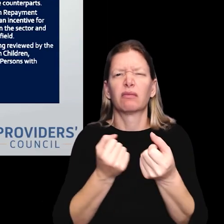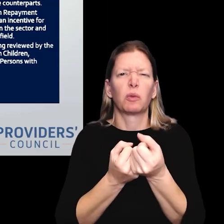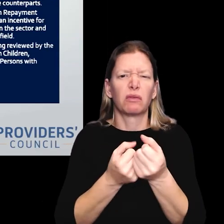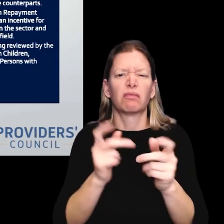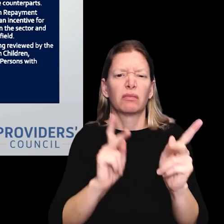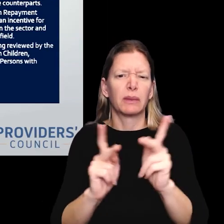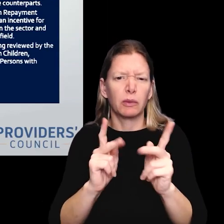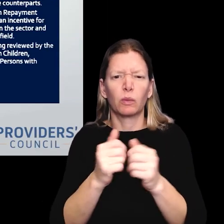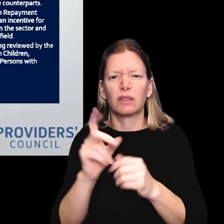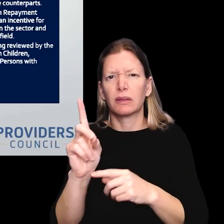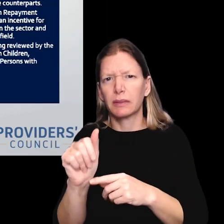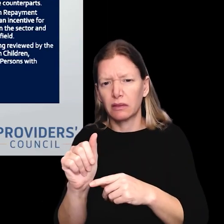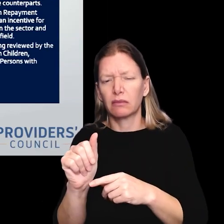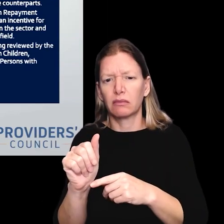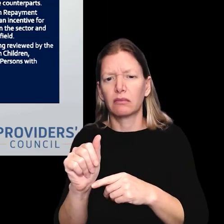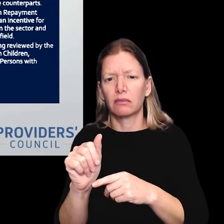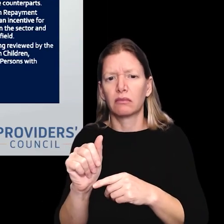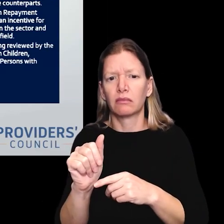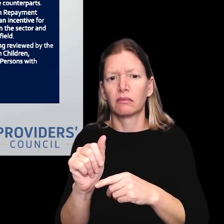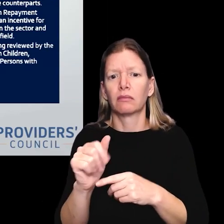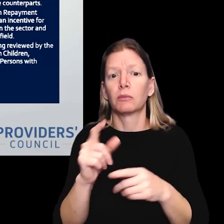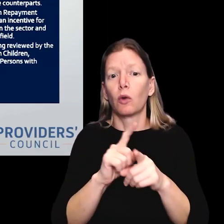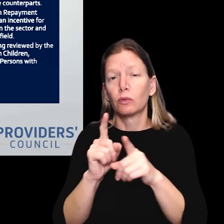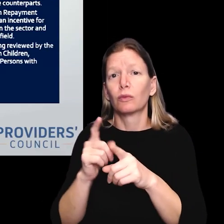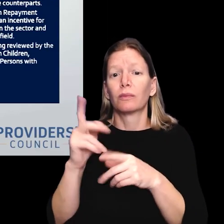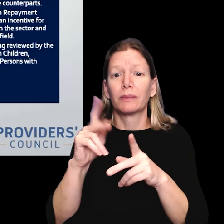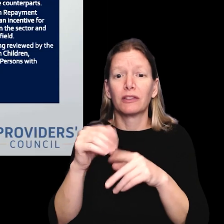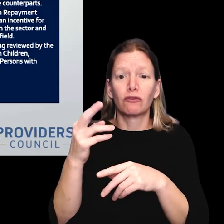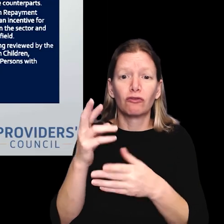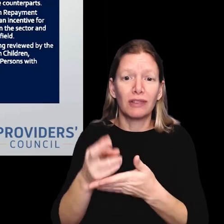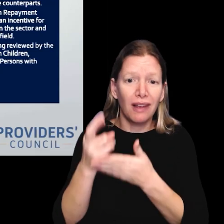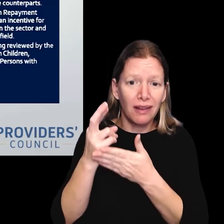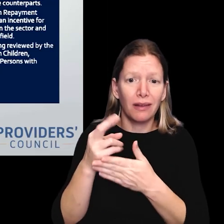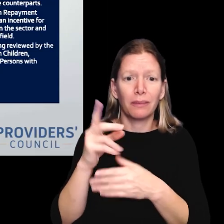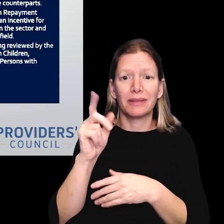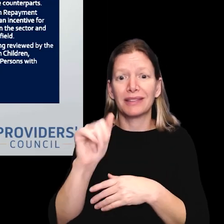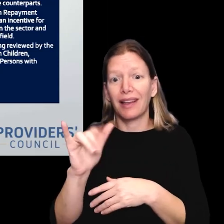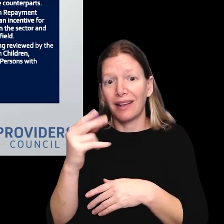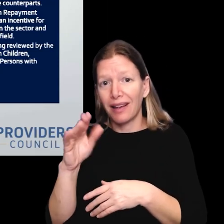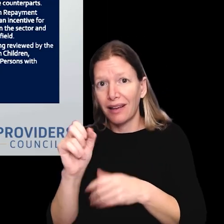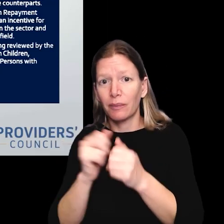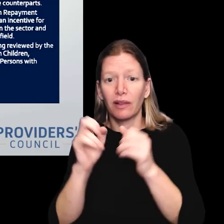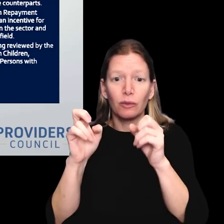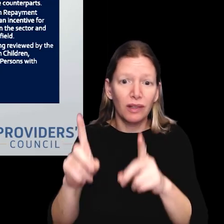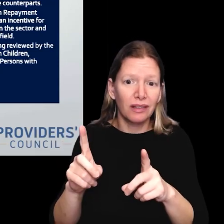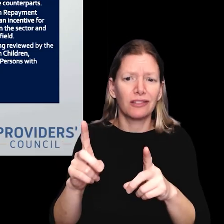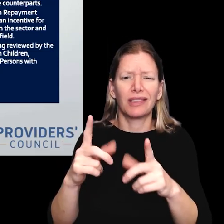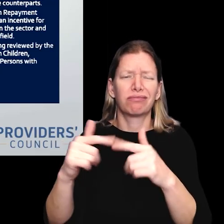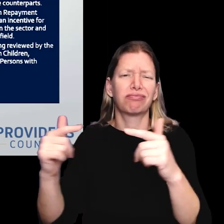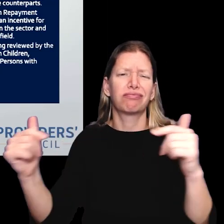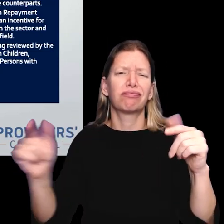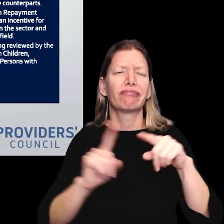support people with disabilities, people in rehabs, stay hubs with